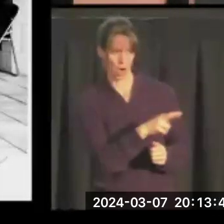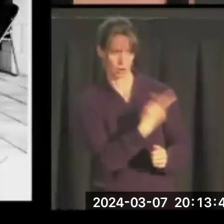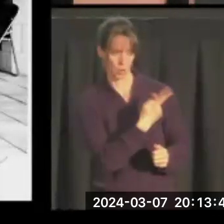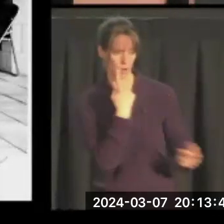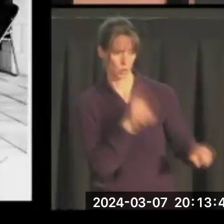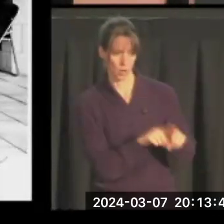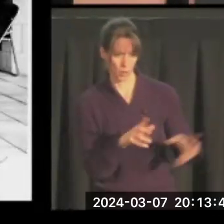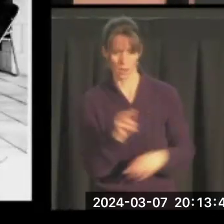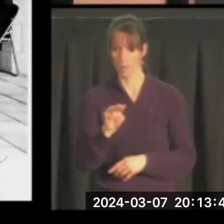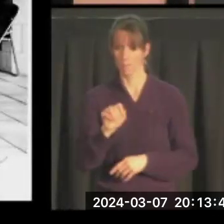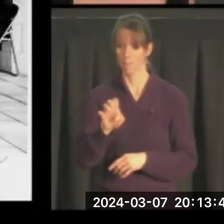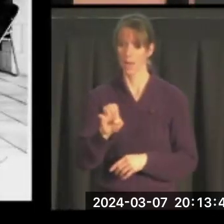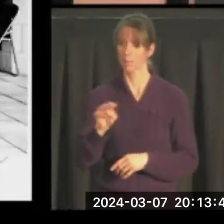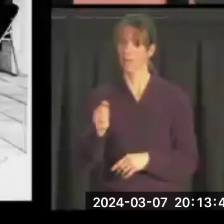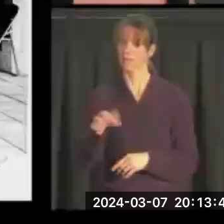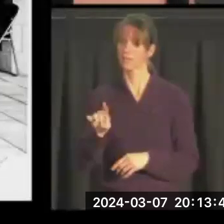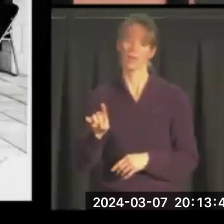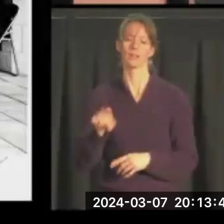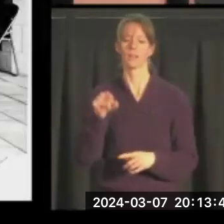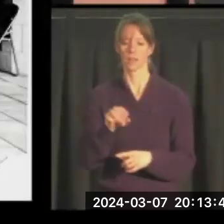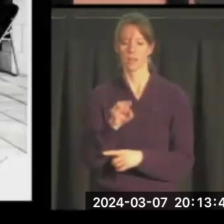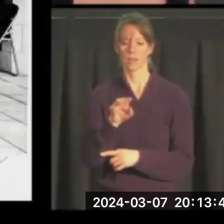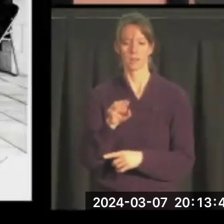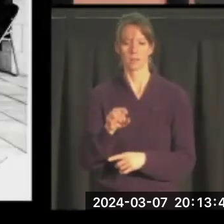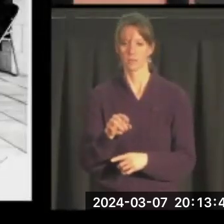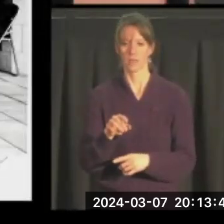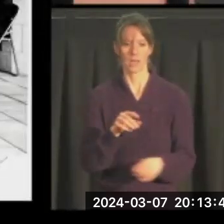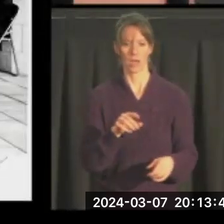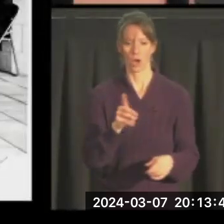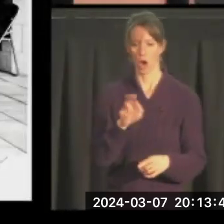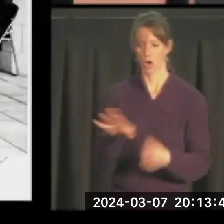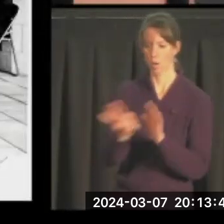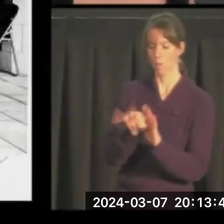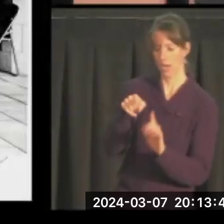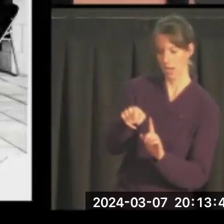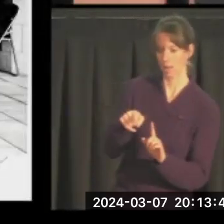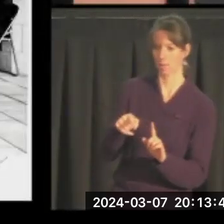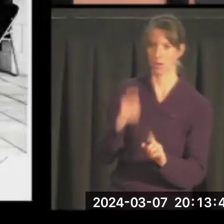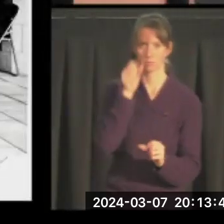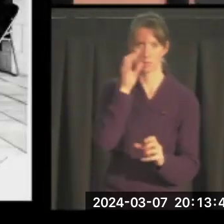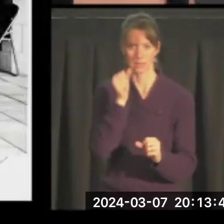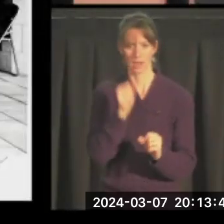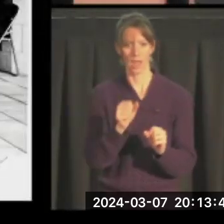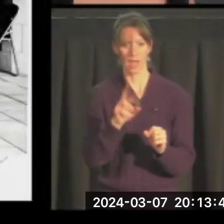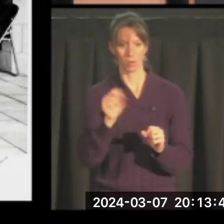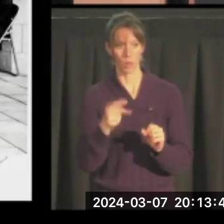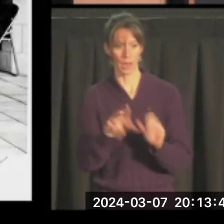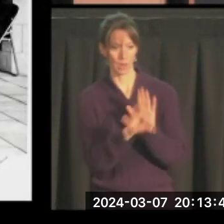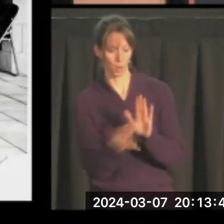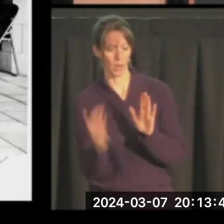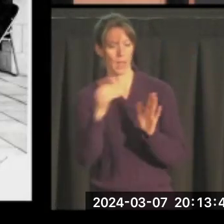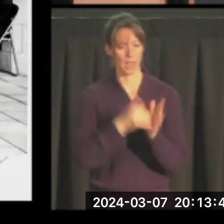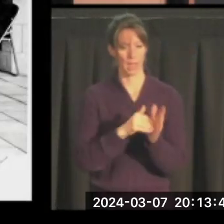and that is Mike Mansfield. Mansfield was appointed by Carter and amazingly reappointed by Reagan to be U.S.